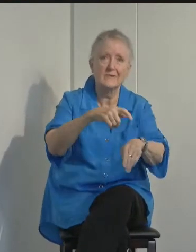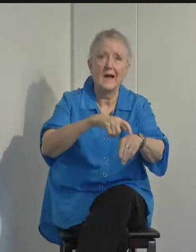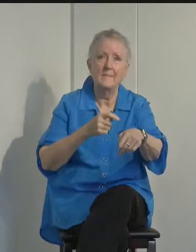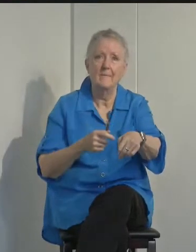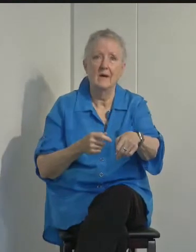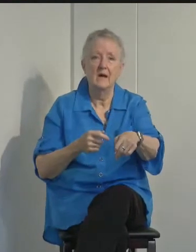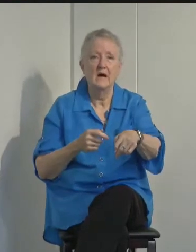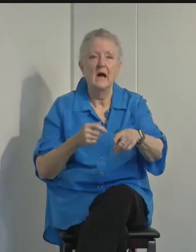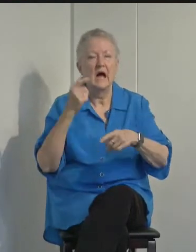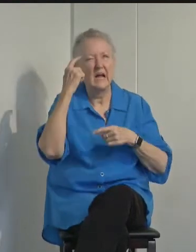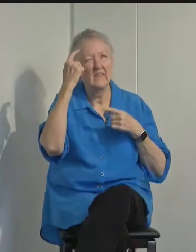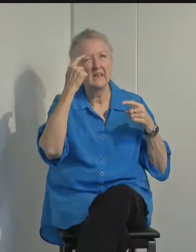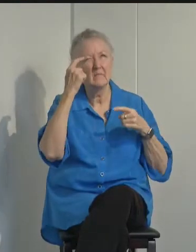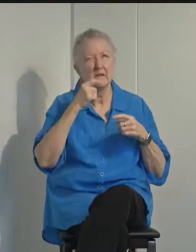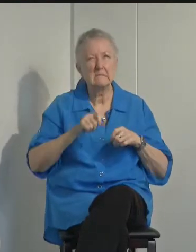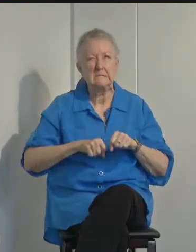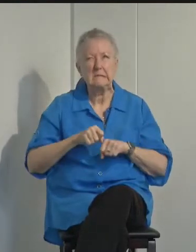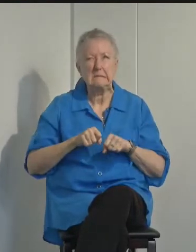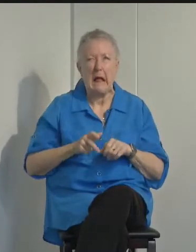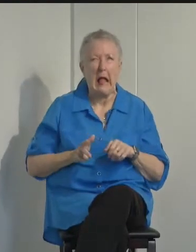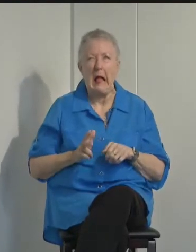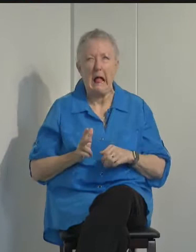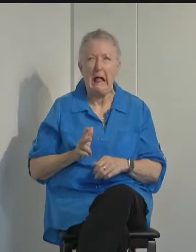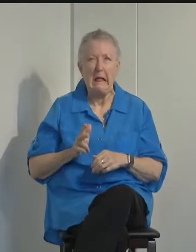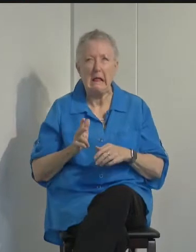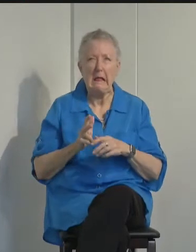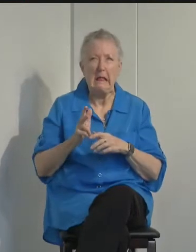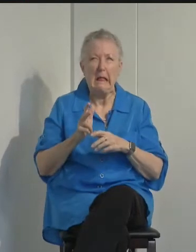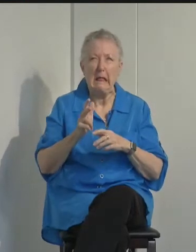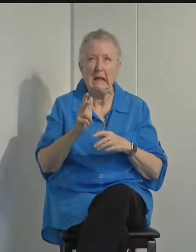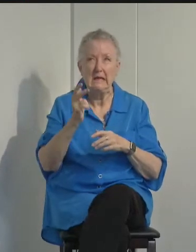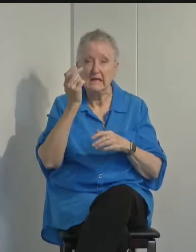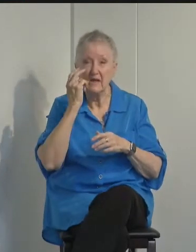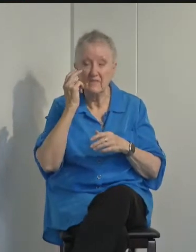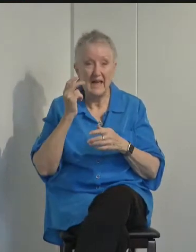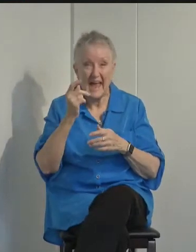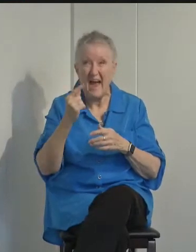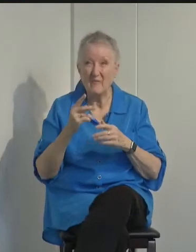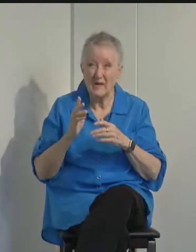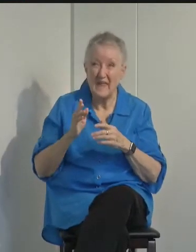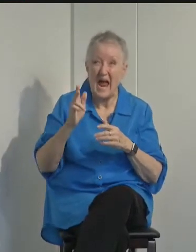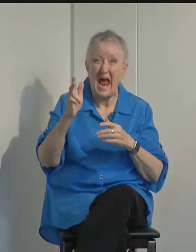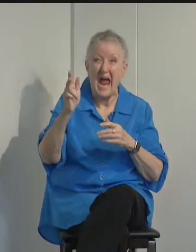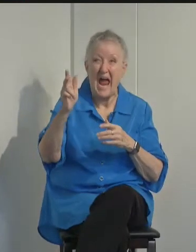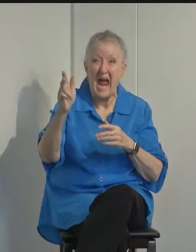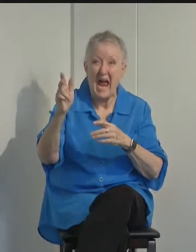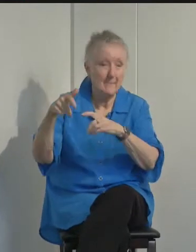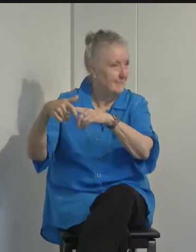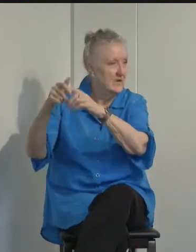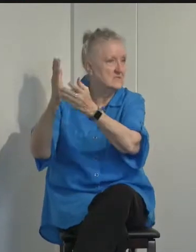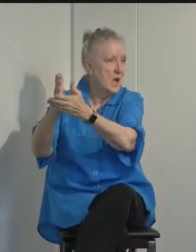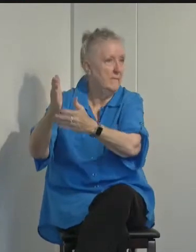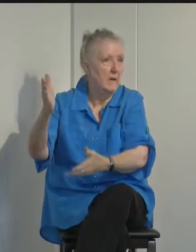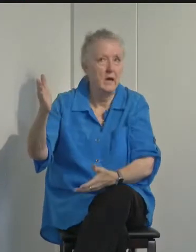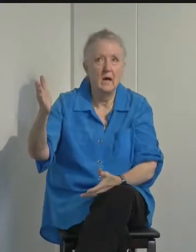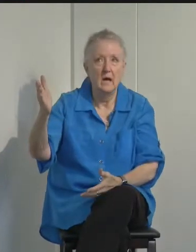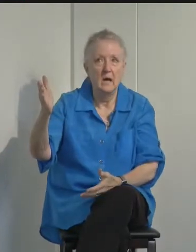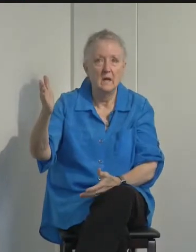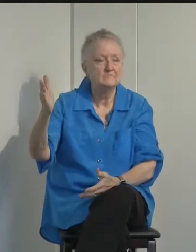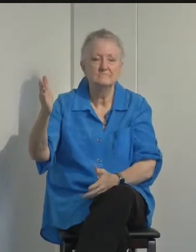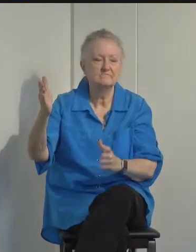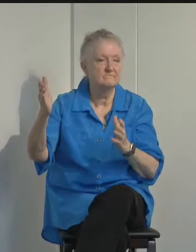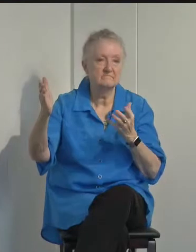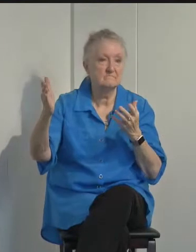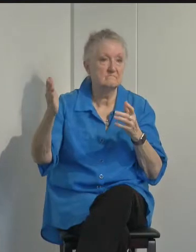riding my bike up a hill during a race. If I were to have been halfway there and therefore paused or slowed down, it's